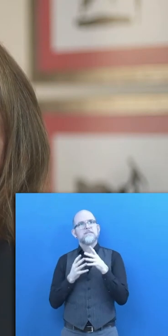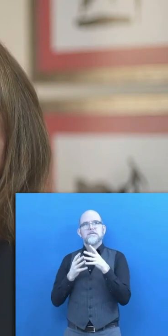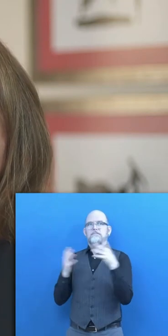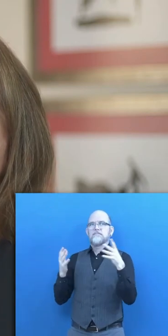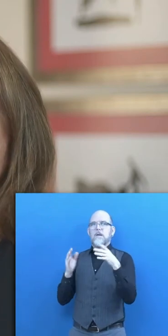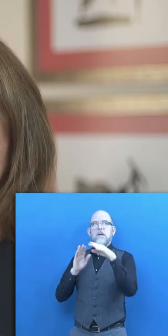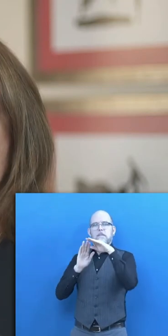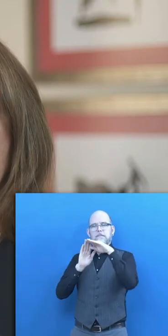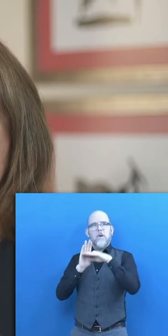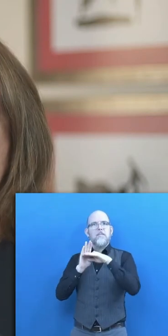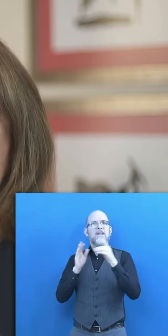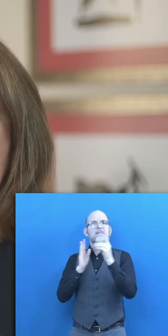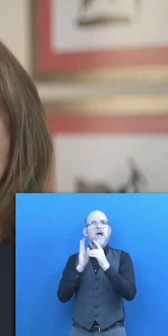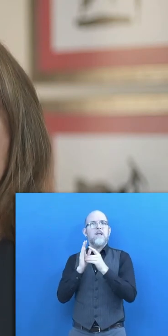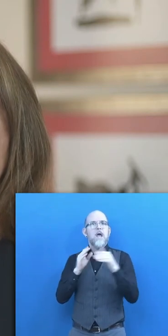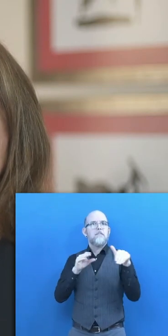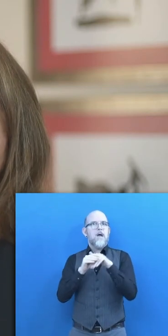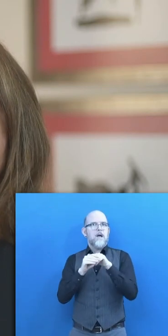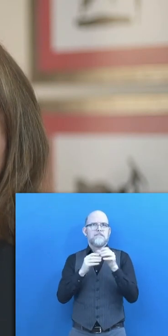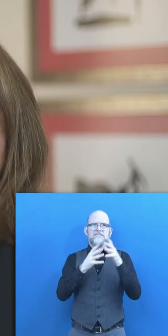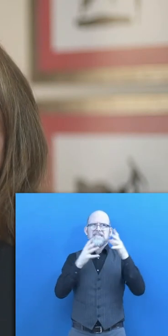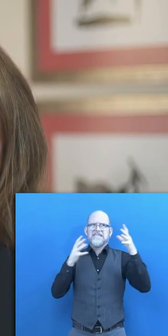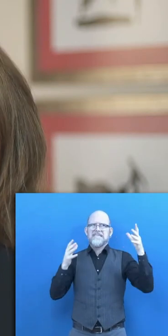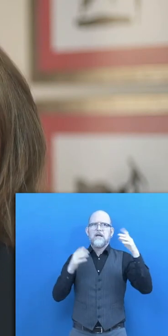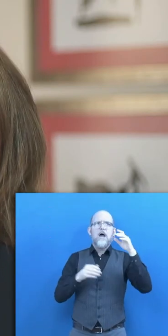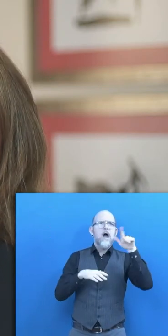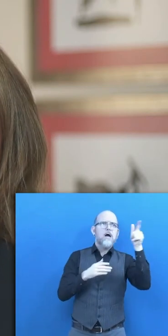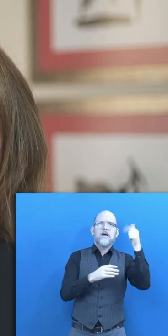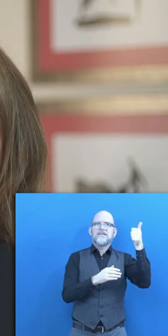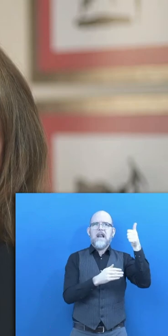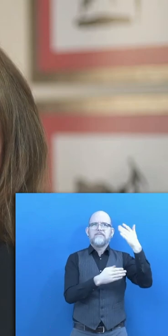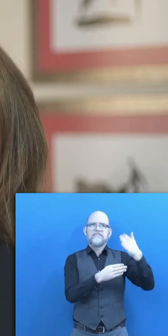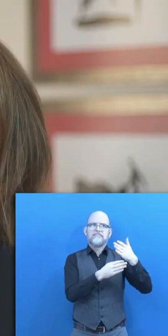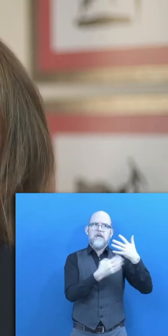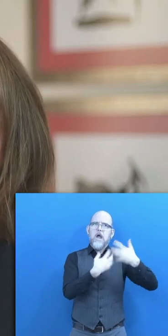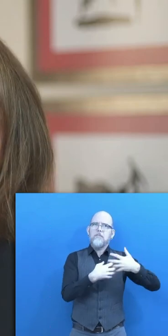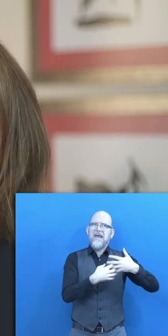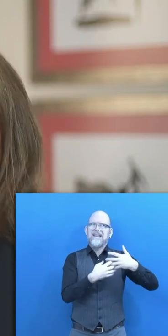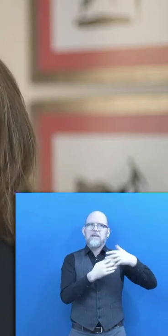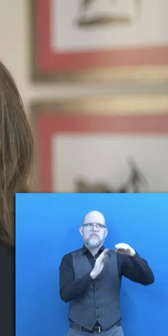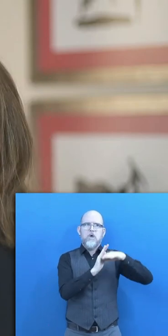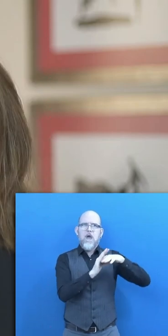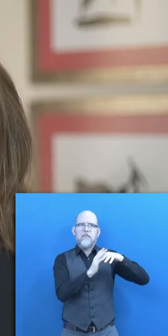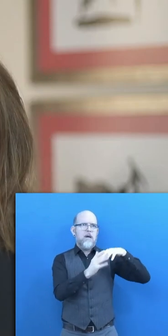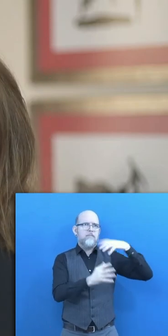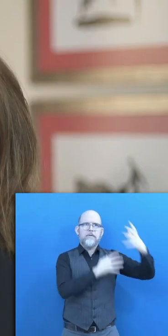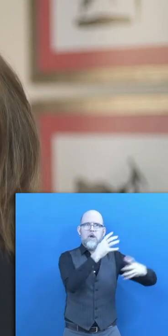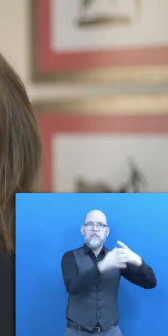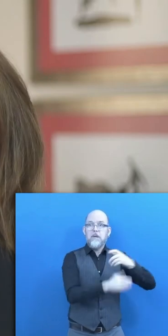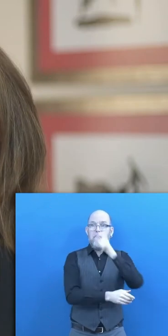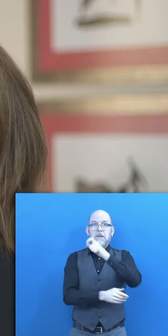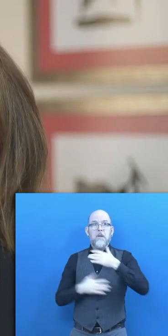collect huge data sets and make decisions about processes with little or even no human intervention.